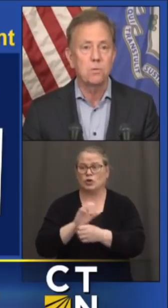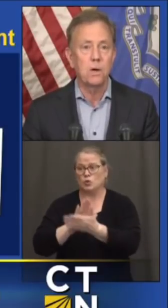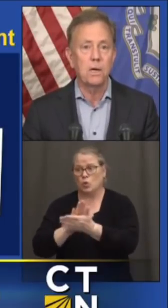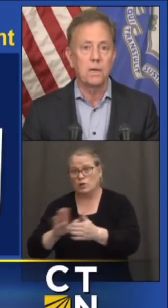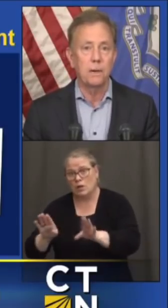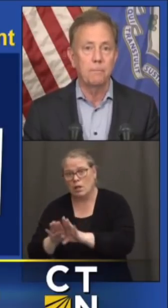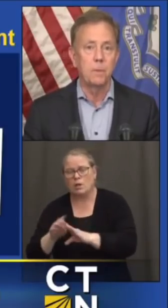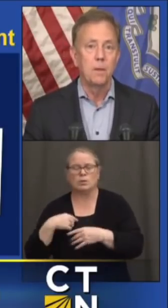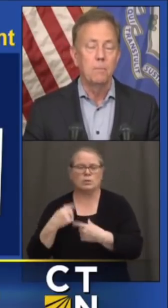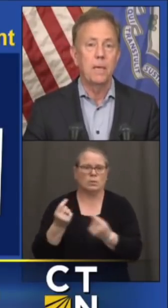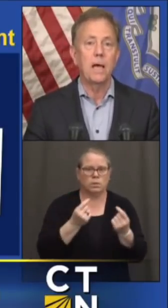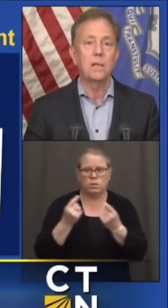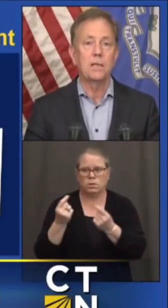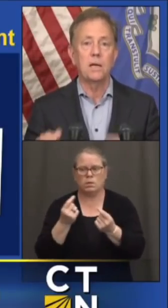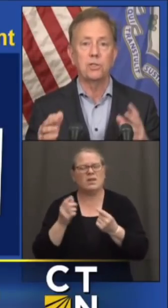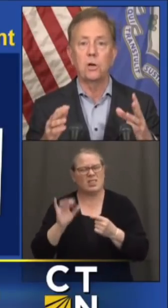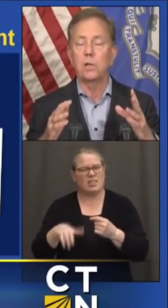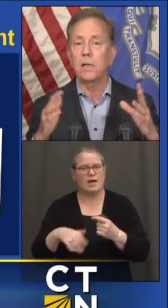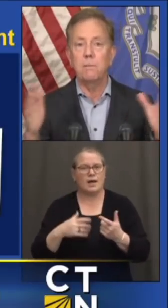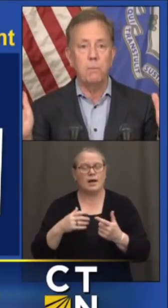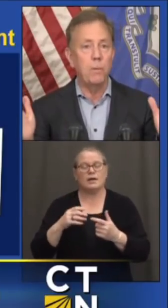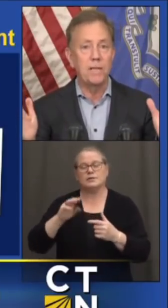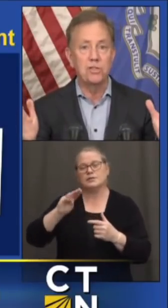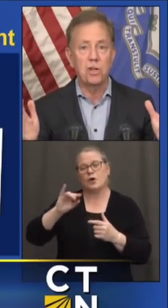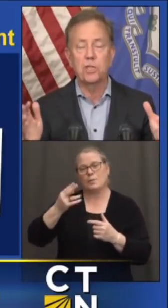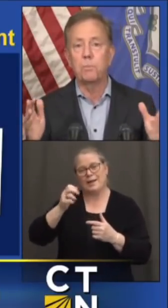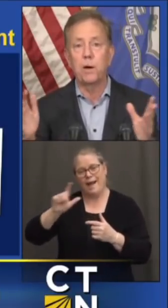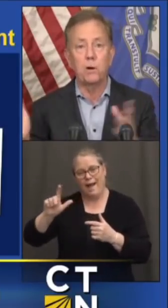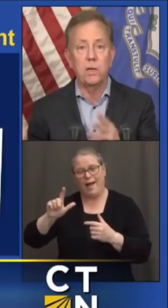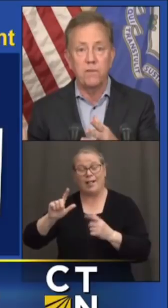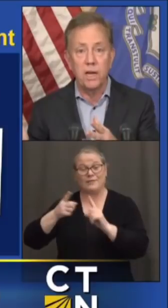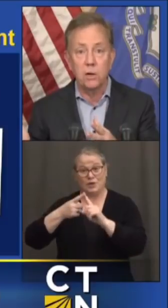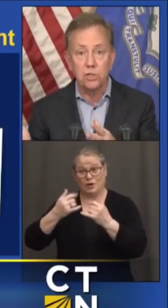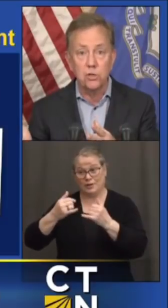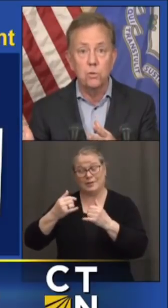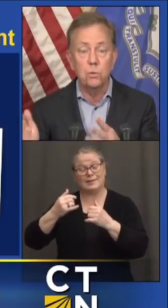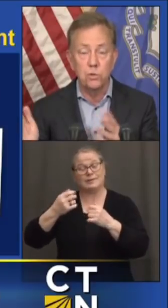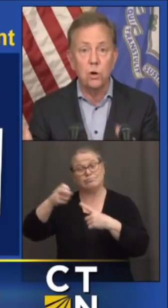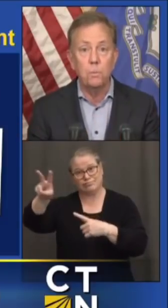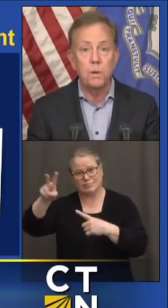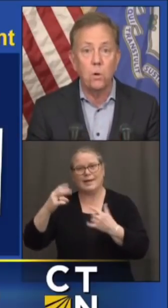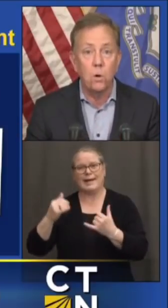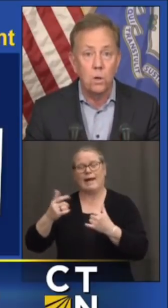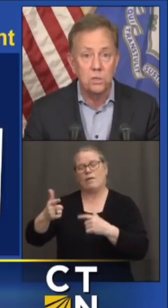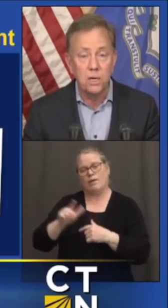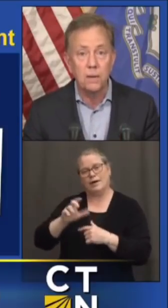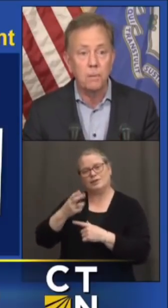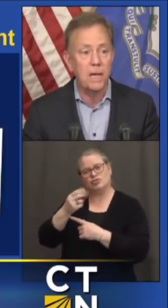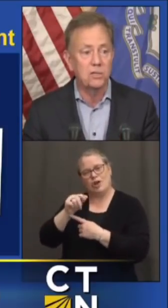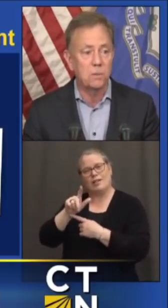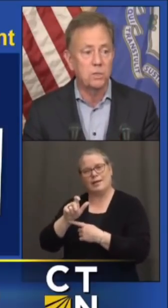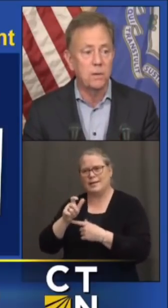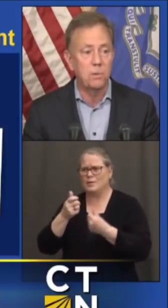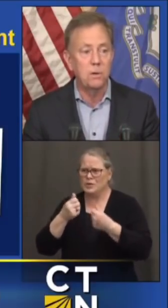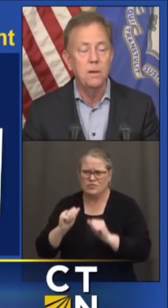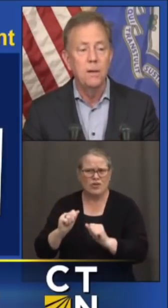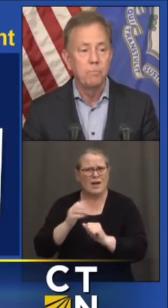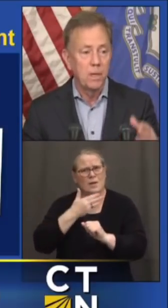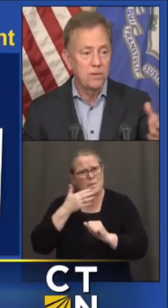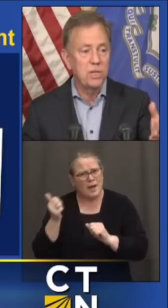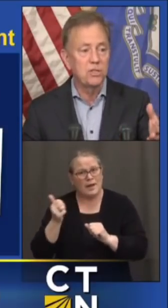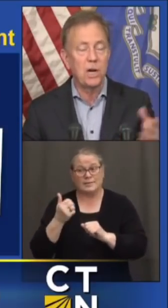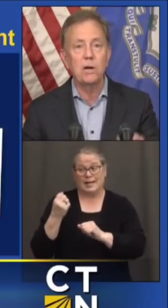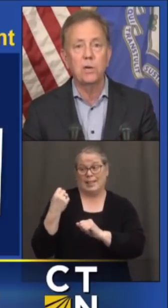That's why Miguel and now Charlene, we made such a priority of getting our schools open on time last September.